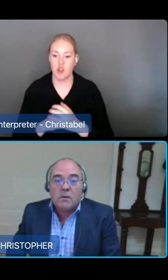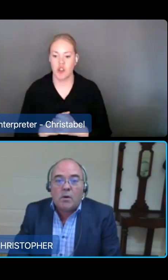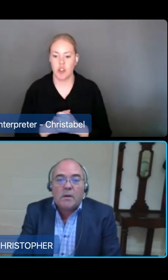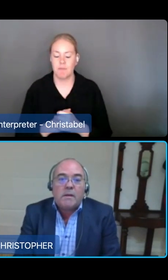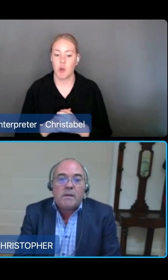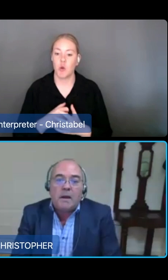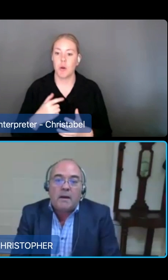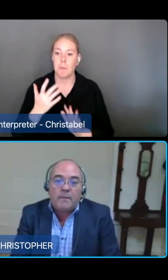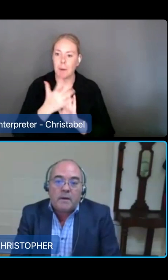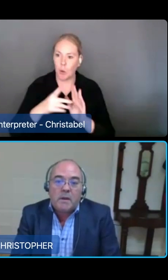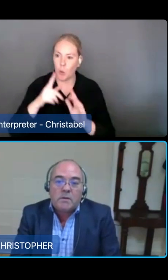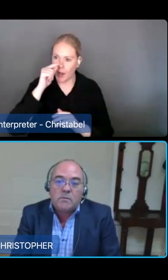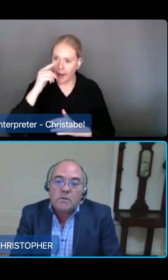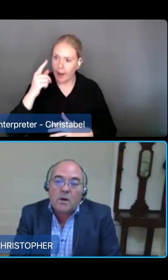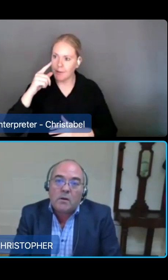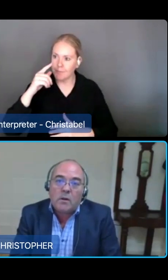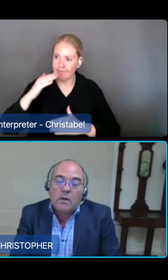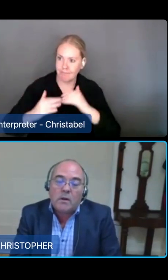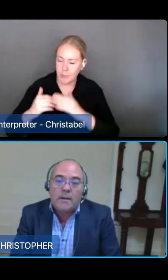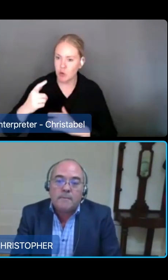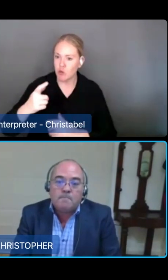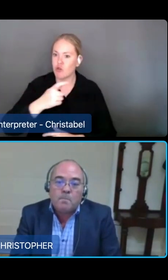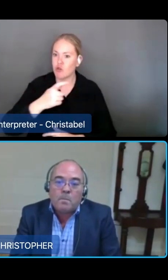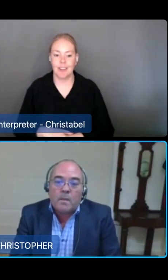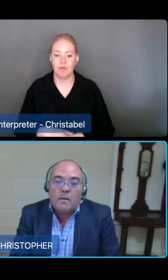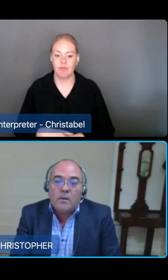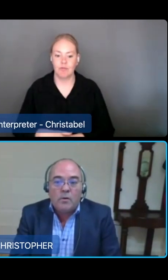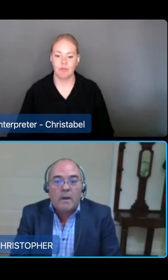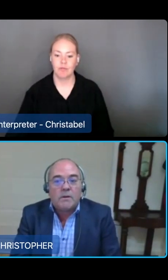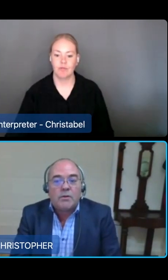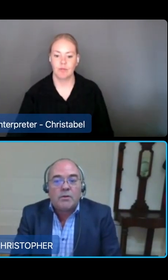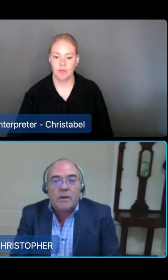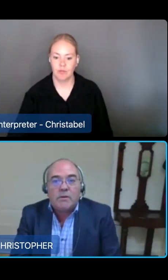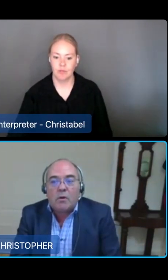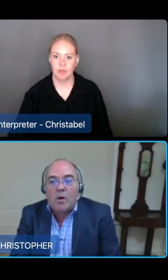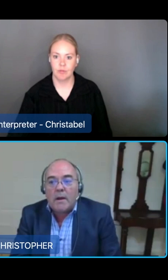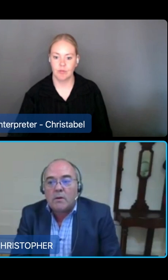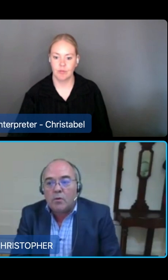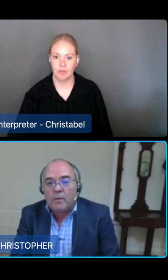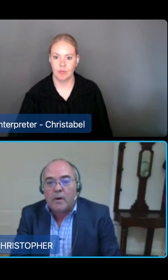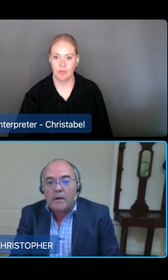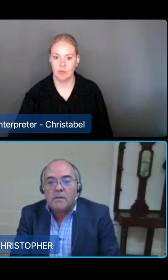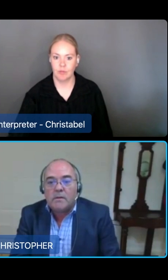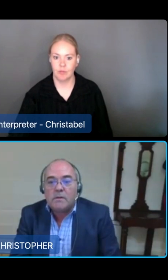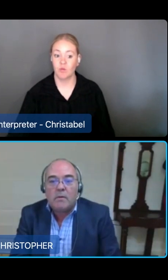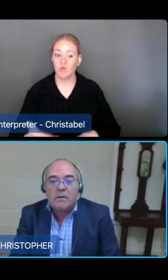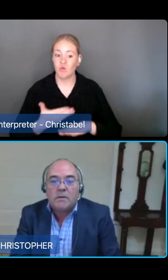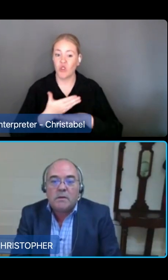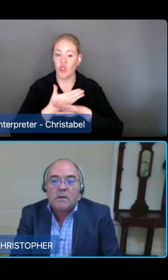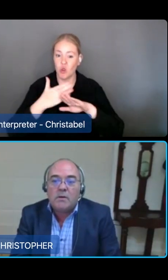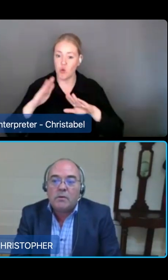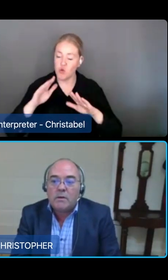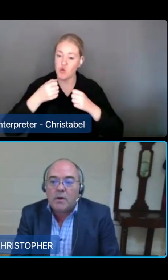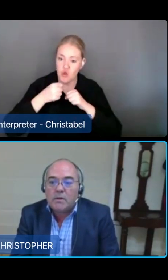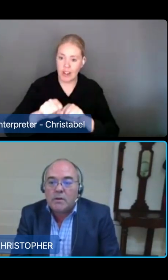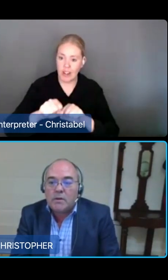These qualities are fundamental to high quality care. The new regulatory strategy requires all providers to be registered